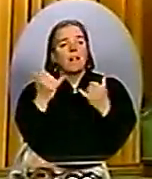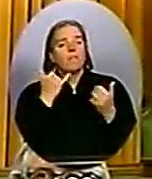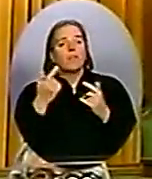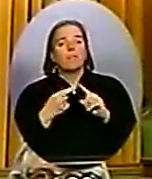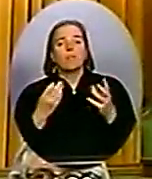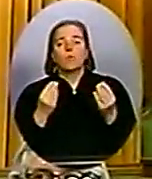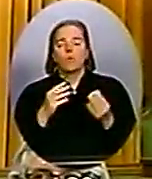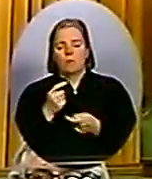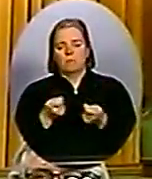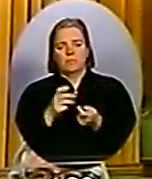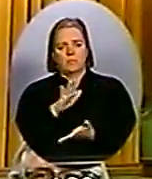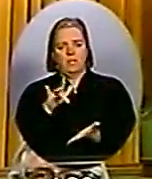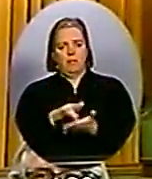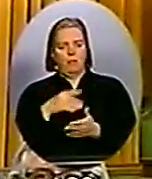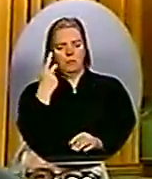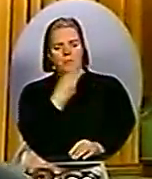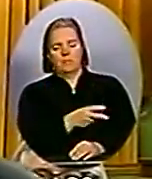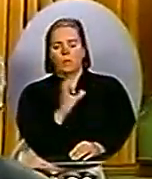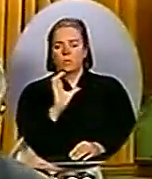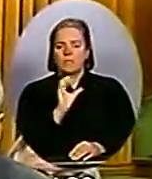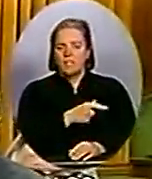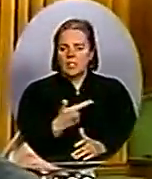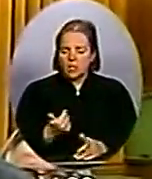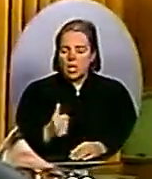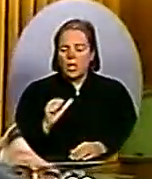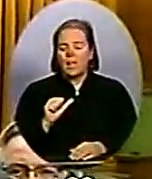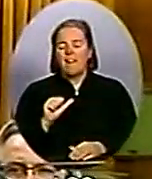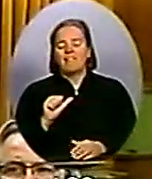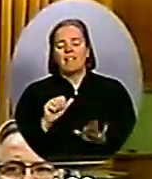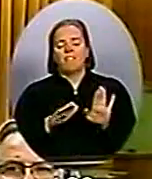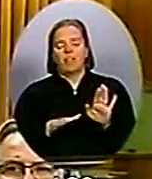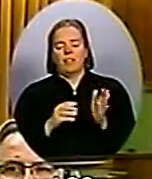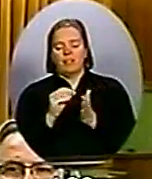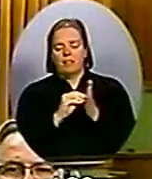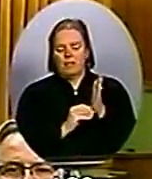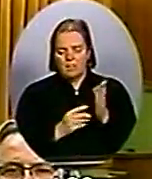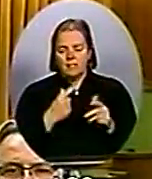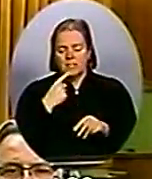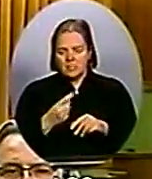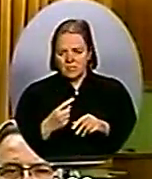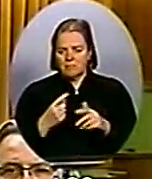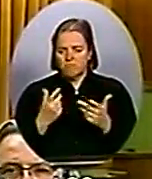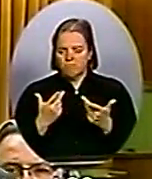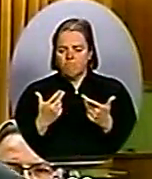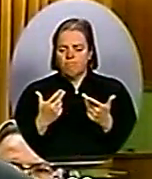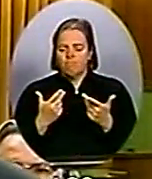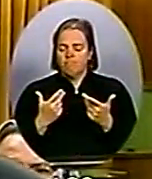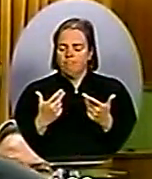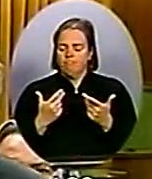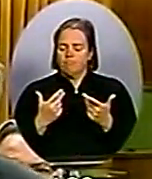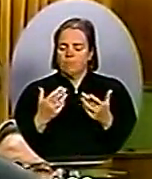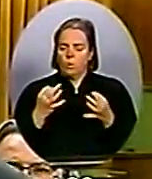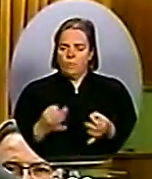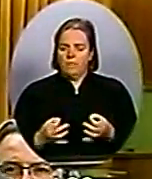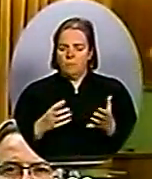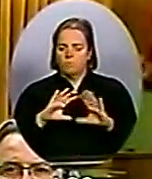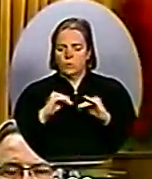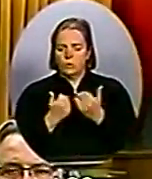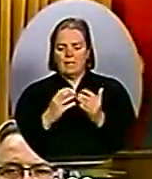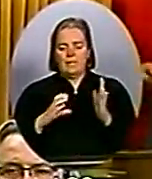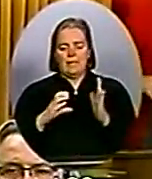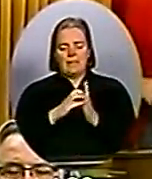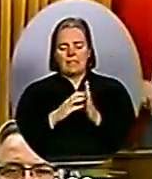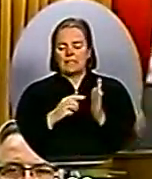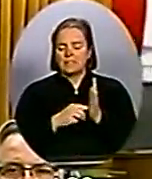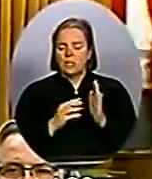that that's what the script said, and the Conservative lawyers confirmed that the calls had been made. You know, that is not a clean and ethical campaign. So will the government